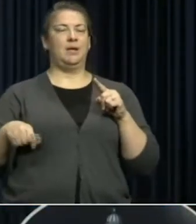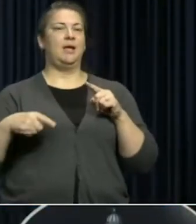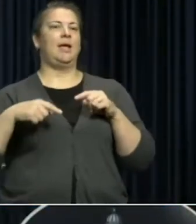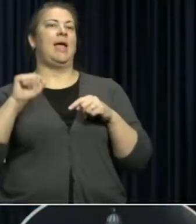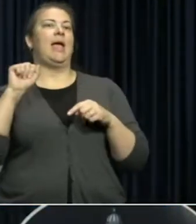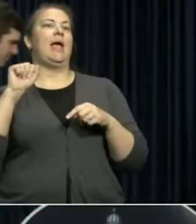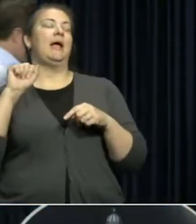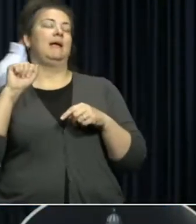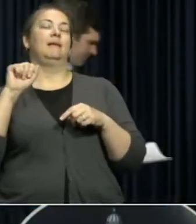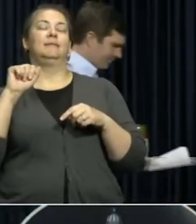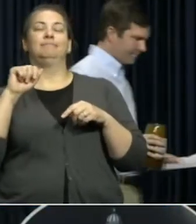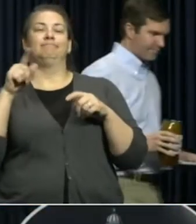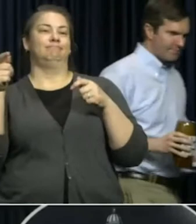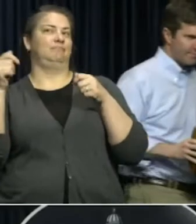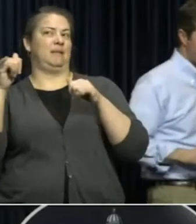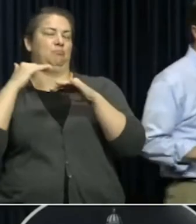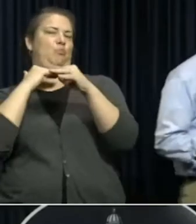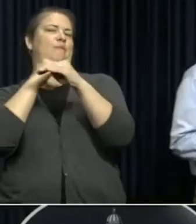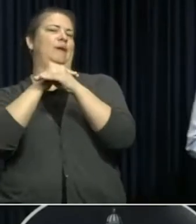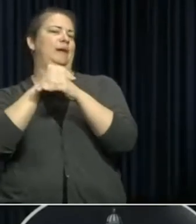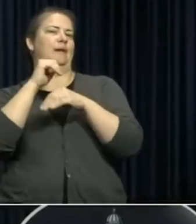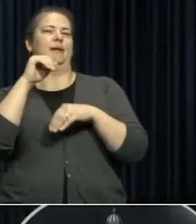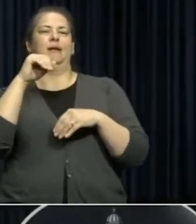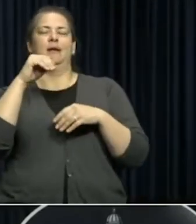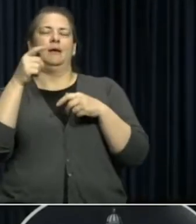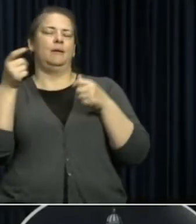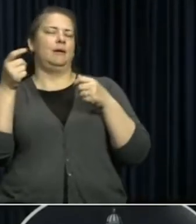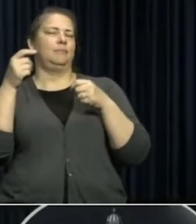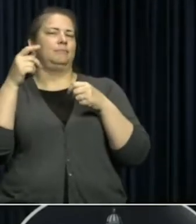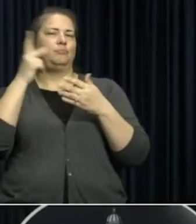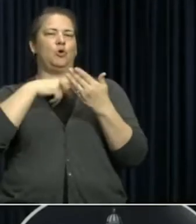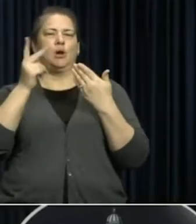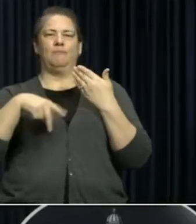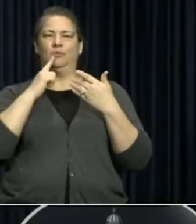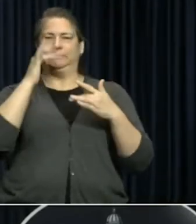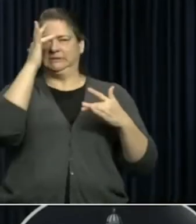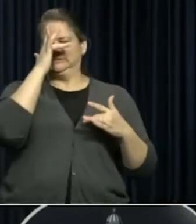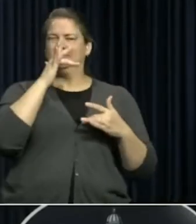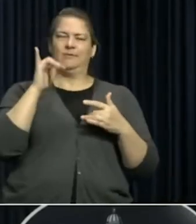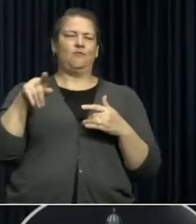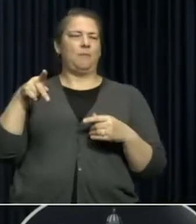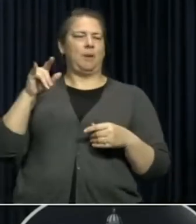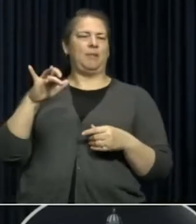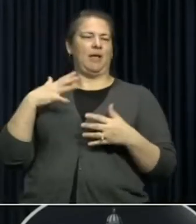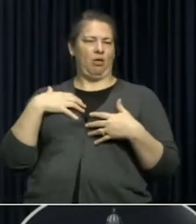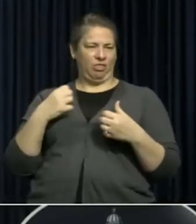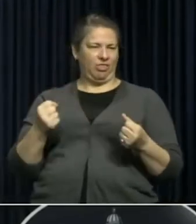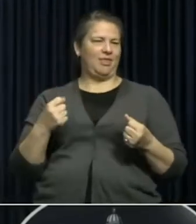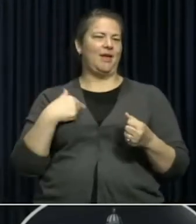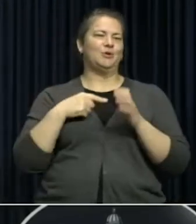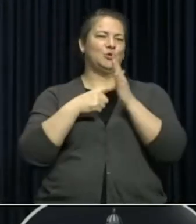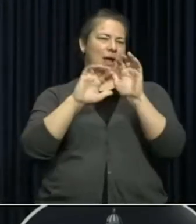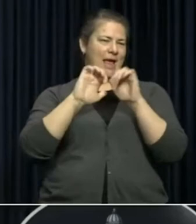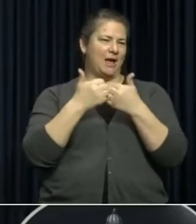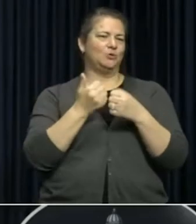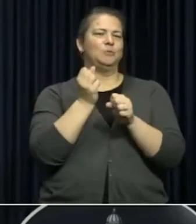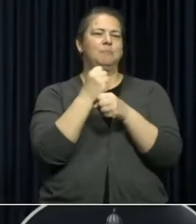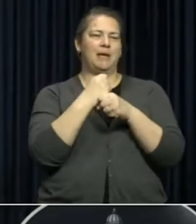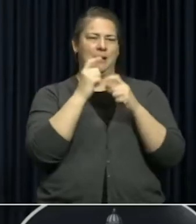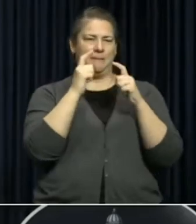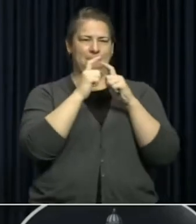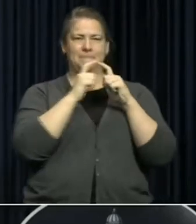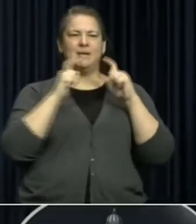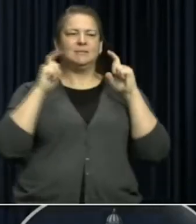Prevention Program at the Kentucky Department for Public Health. And I'm here today to show you how to make a mask out of some common